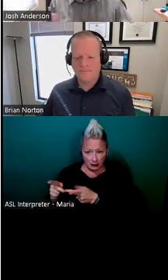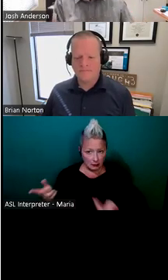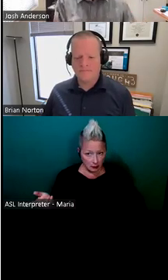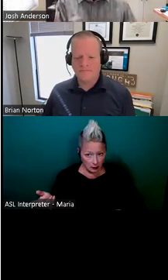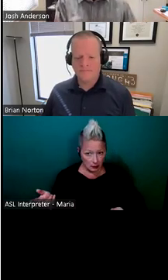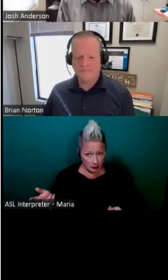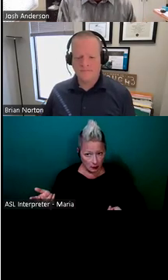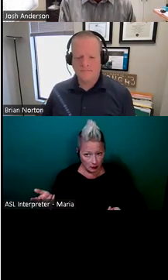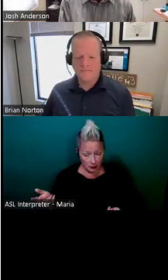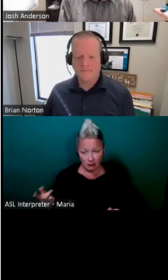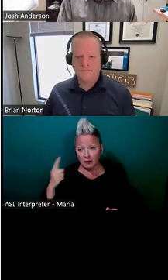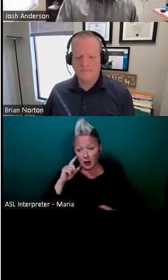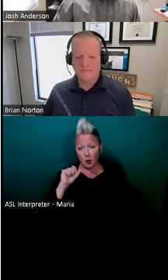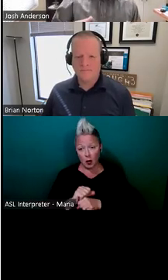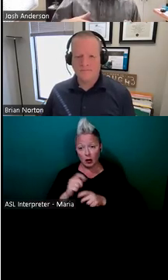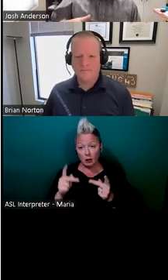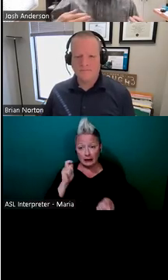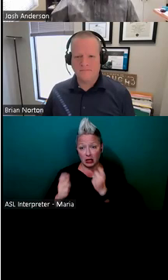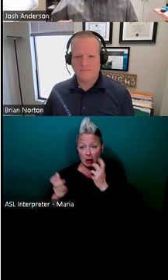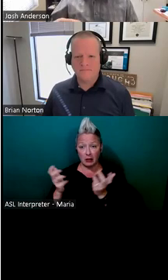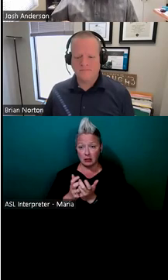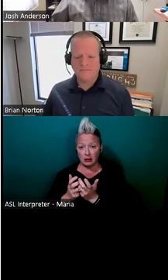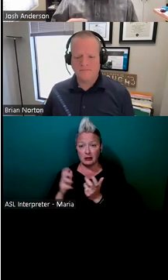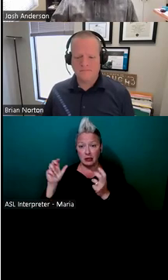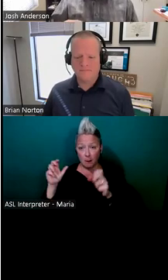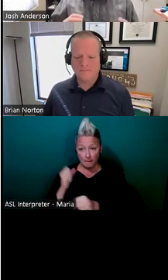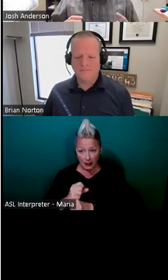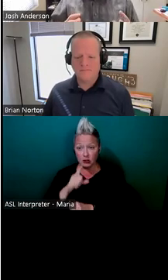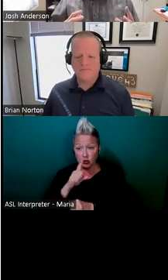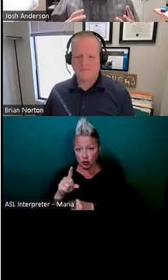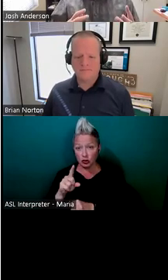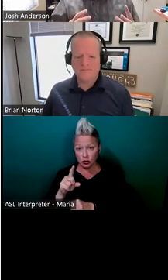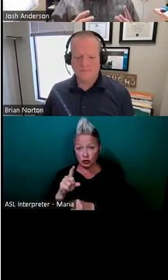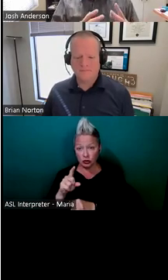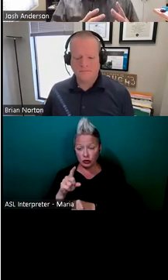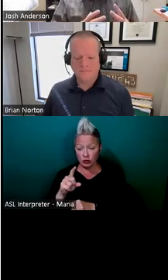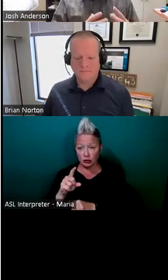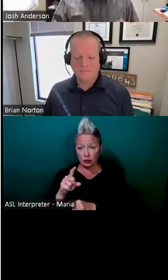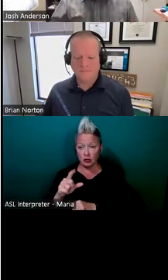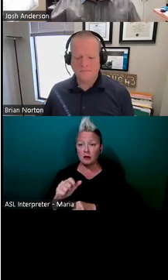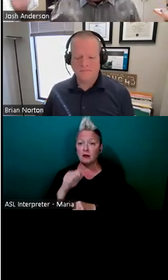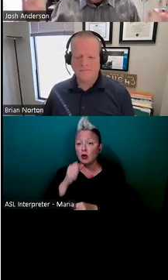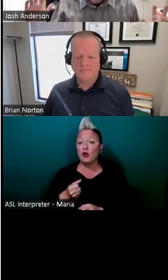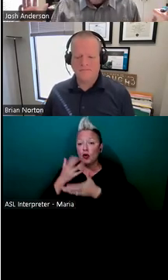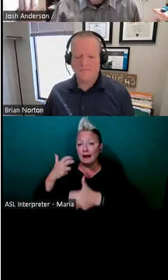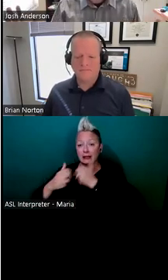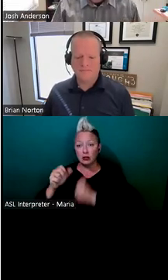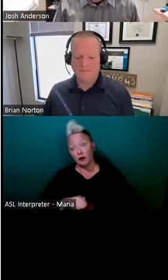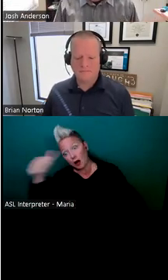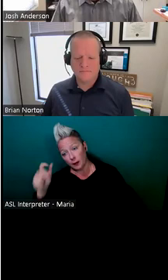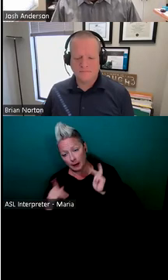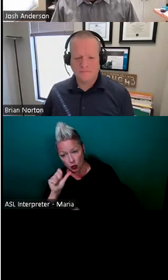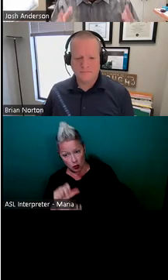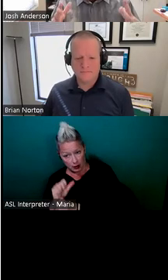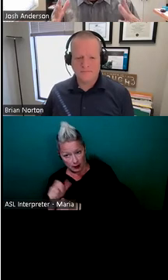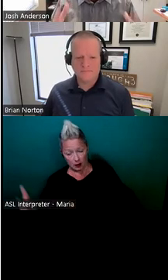think about workplace accommodations, you need to also make sure that those accommodations don't cause issues for every other person in there.